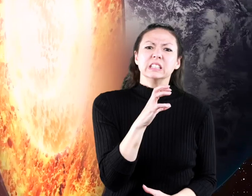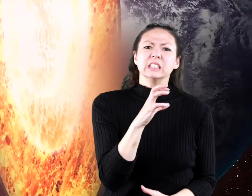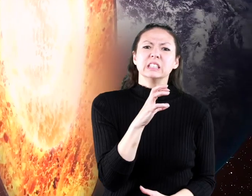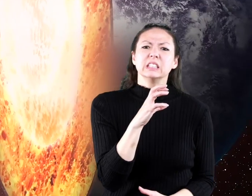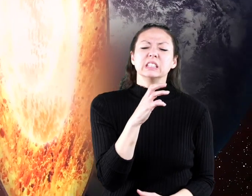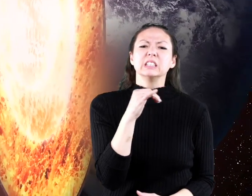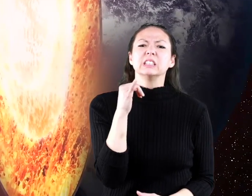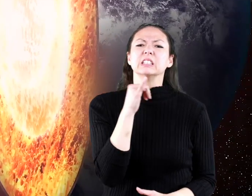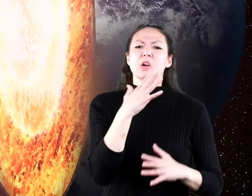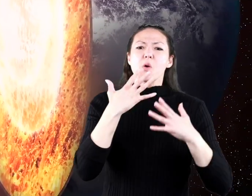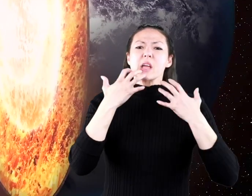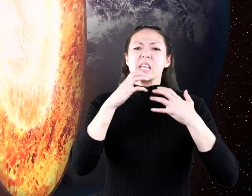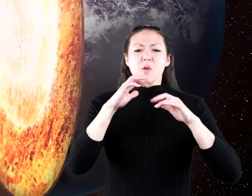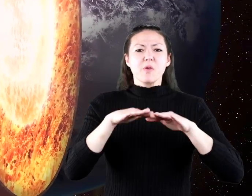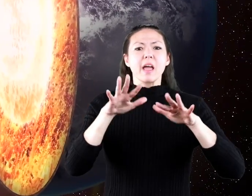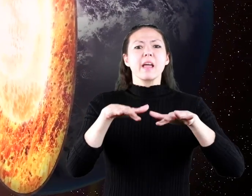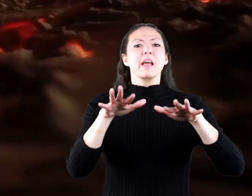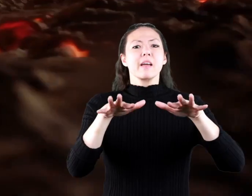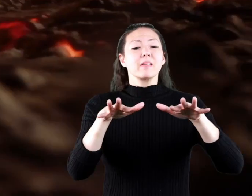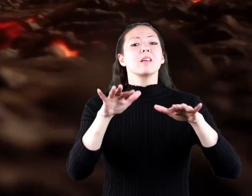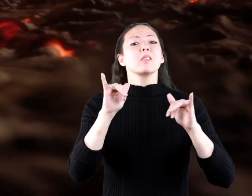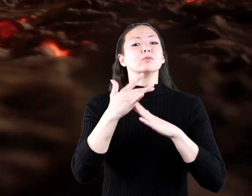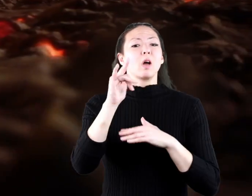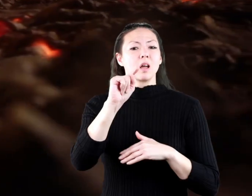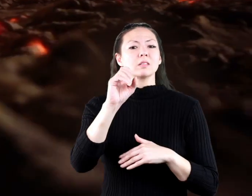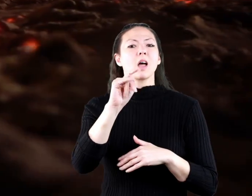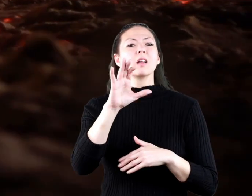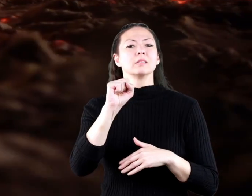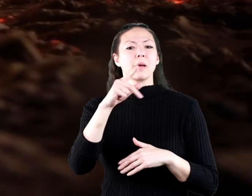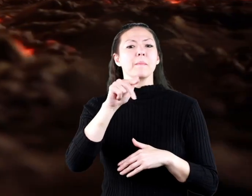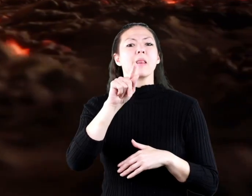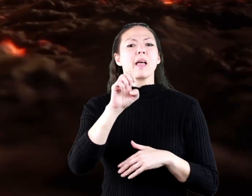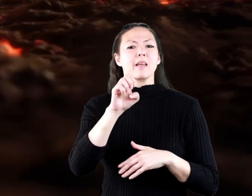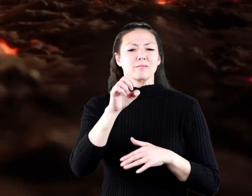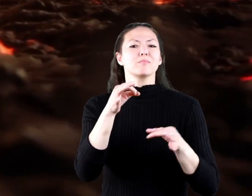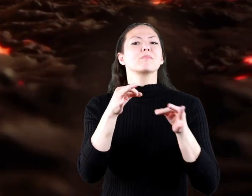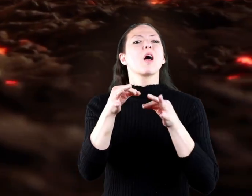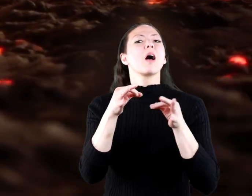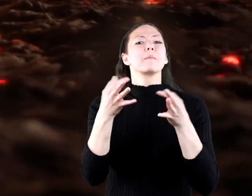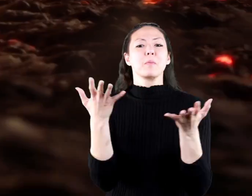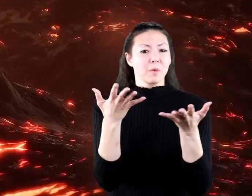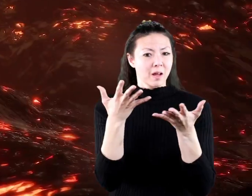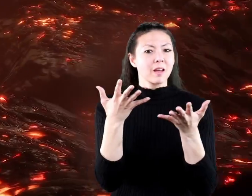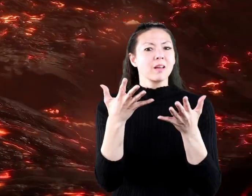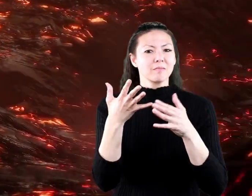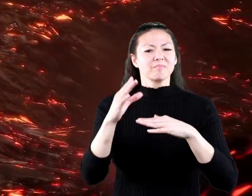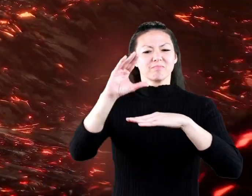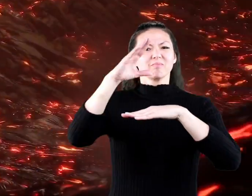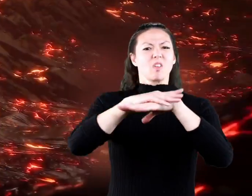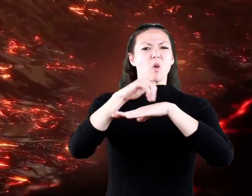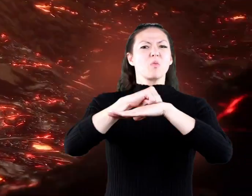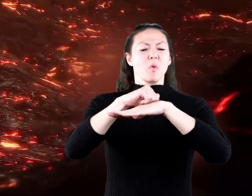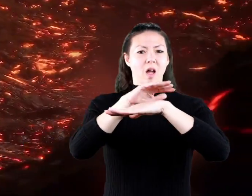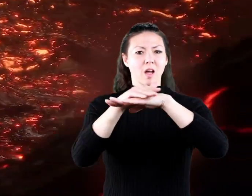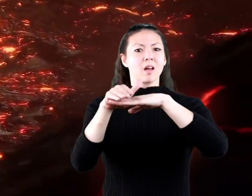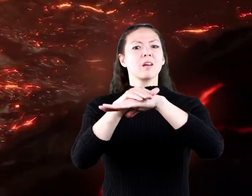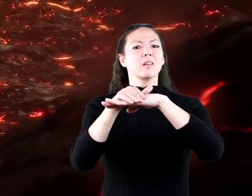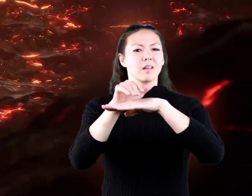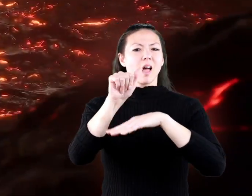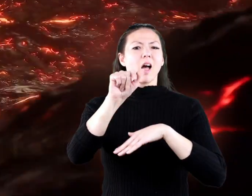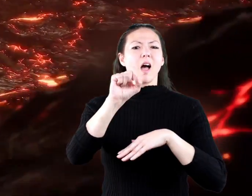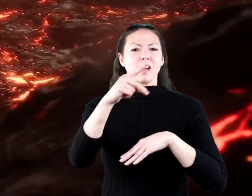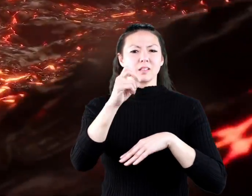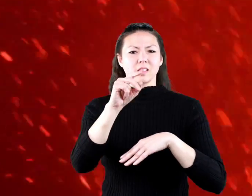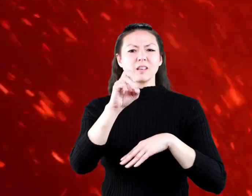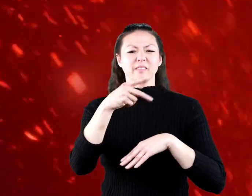and radiates that heat upwards so the tectonic plates we just described are sitting on top of that molten rock in the